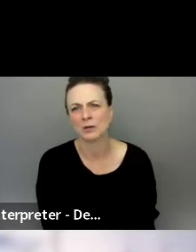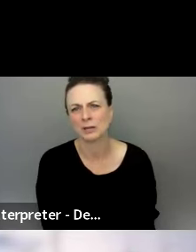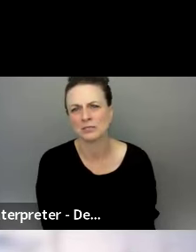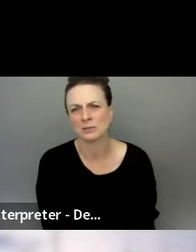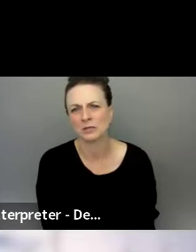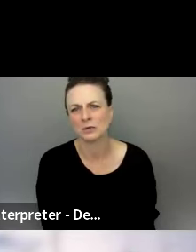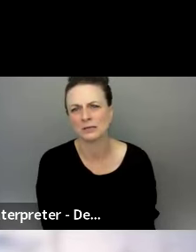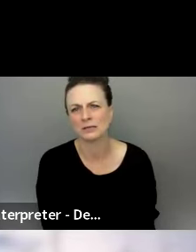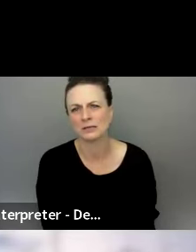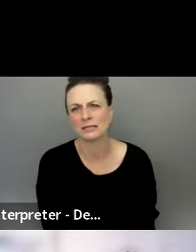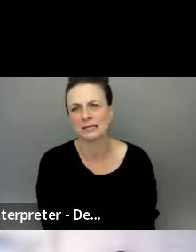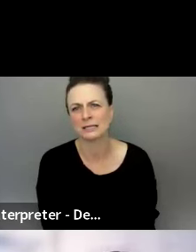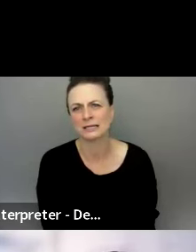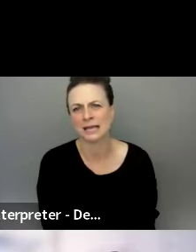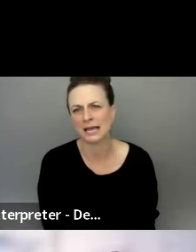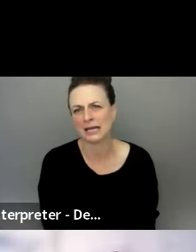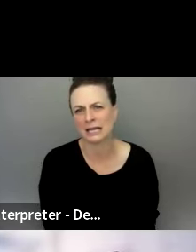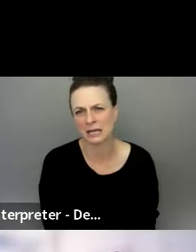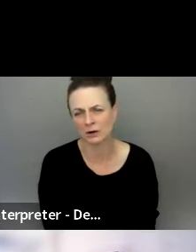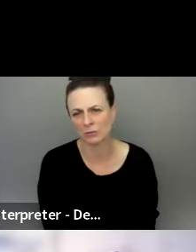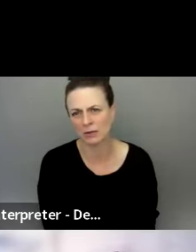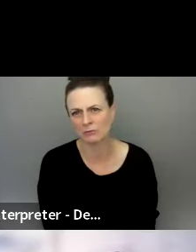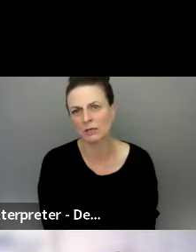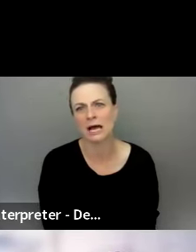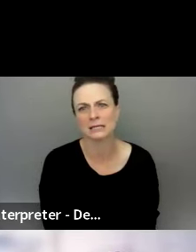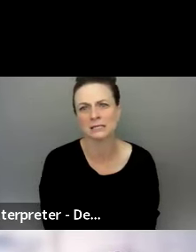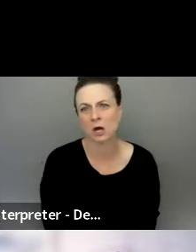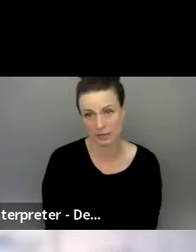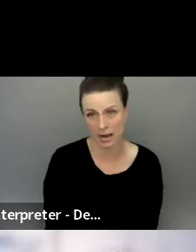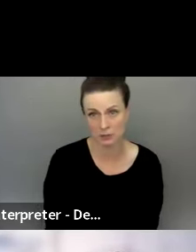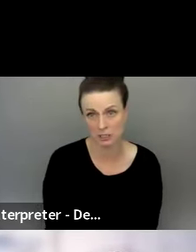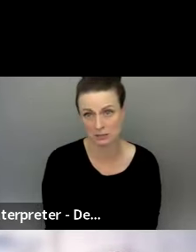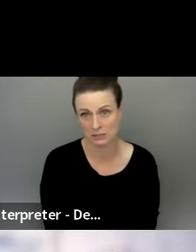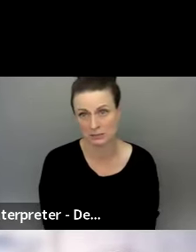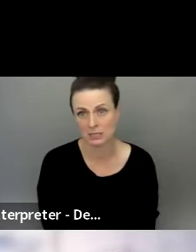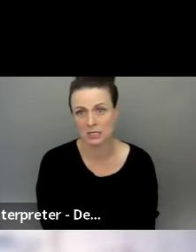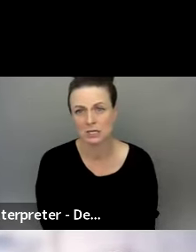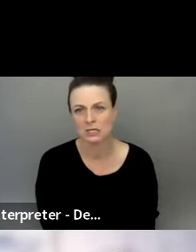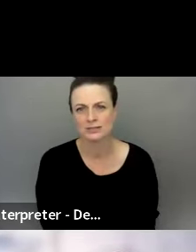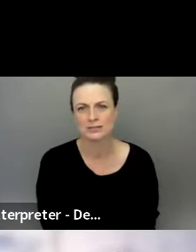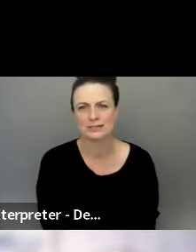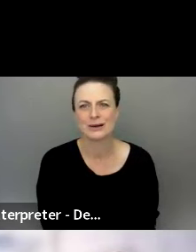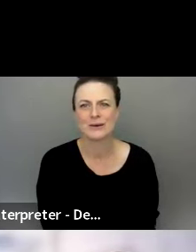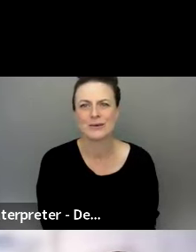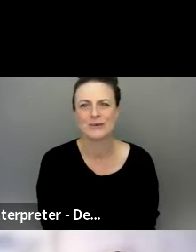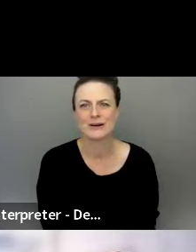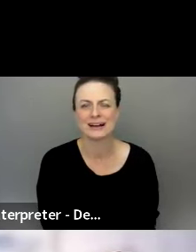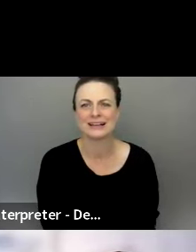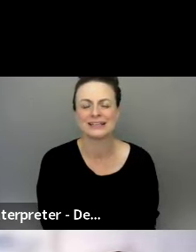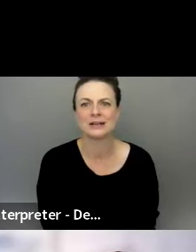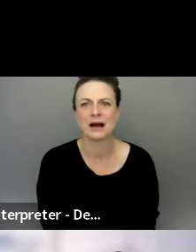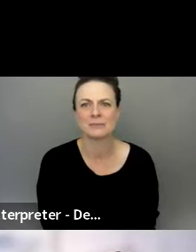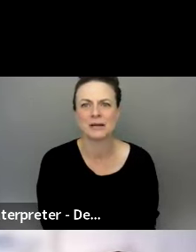I'm working with someone who can't hear, but relies on captions. So,